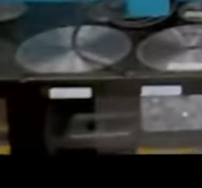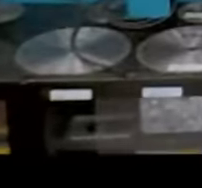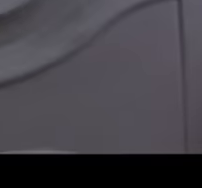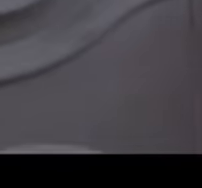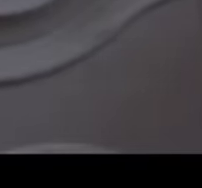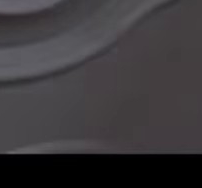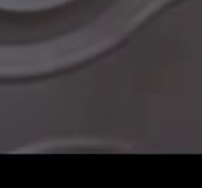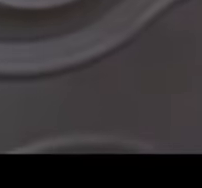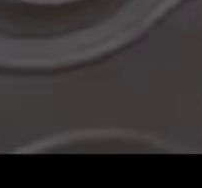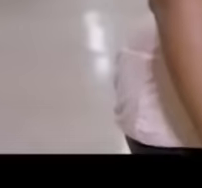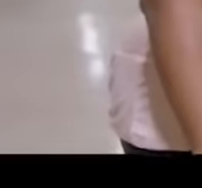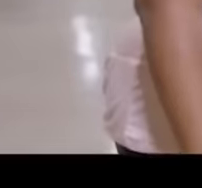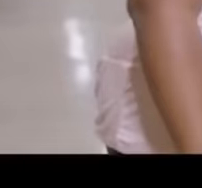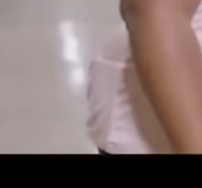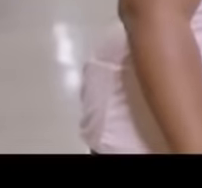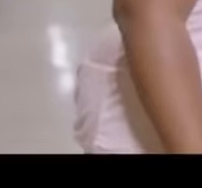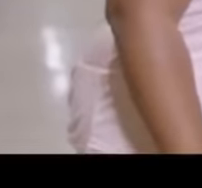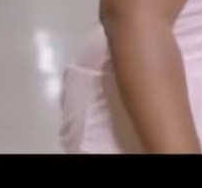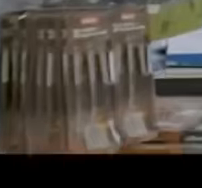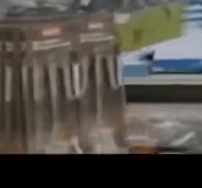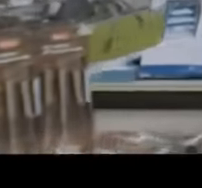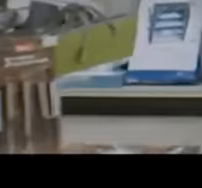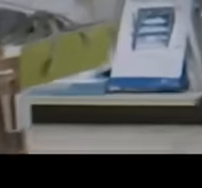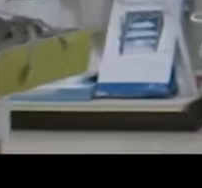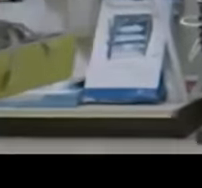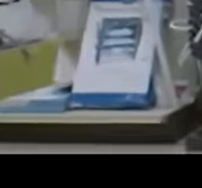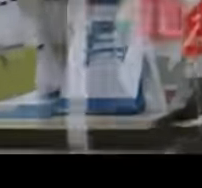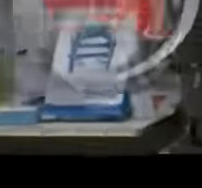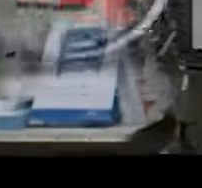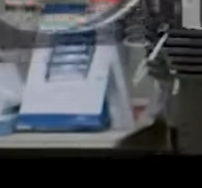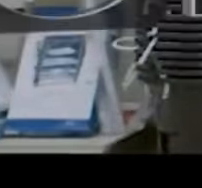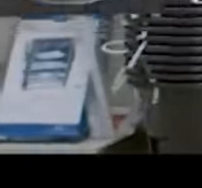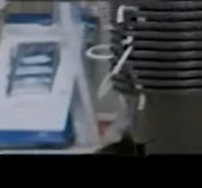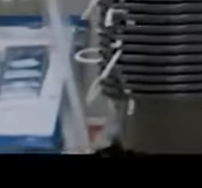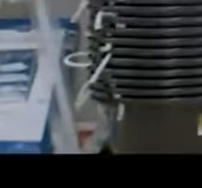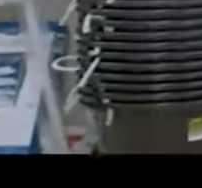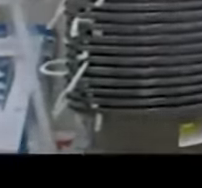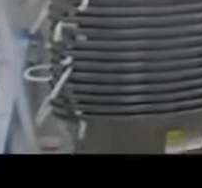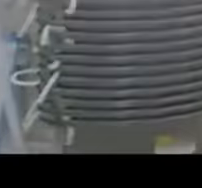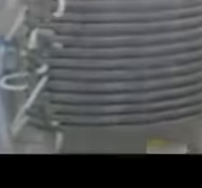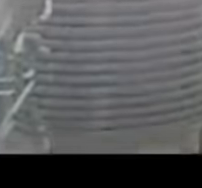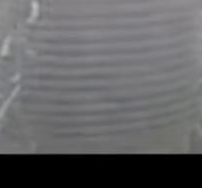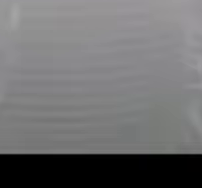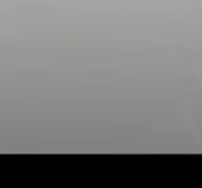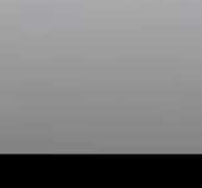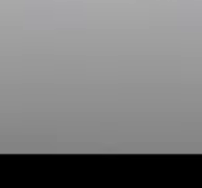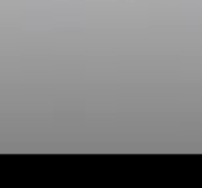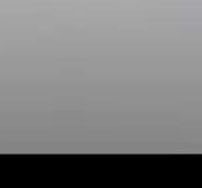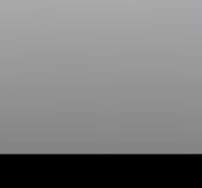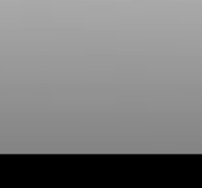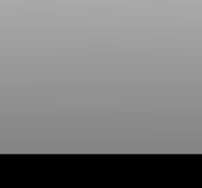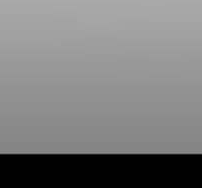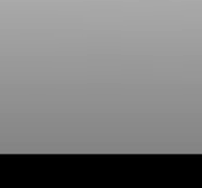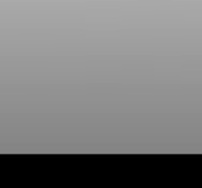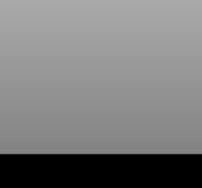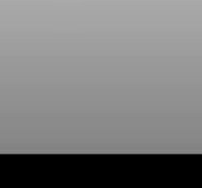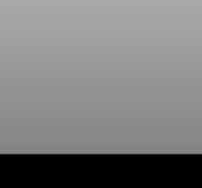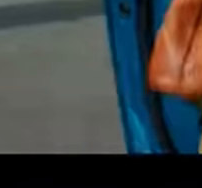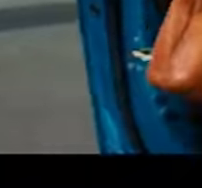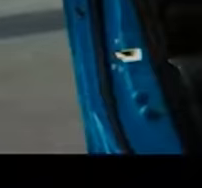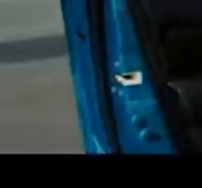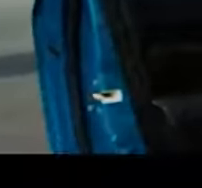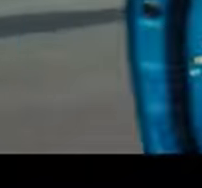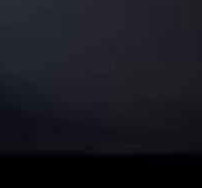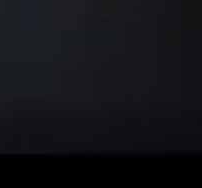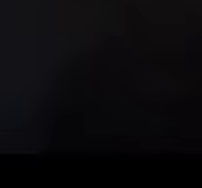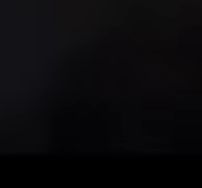the job done right, doors and locks to safeguard your investment. Bagwin Sings and Dan Steele, building value every day.